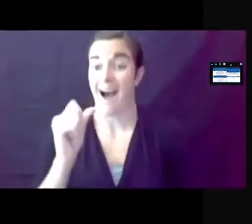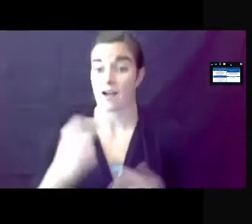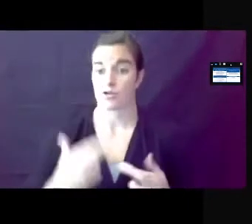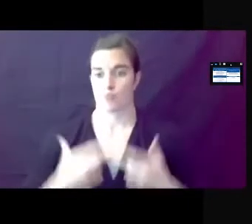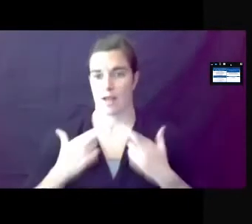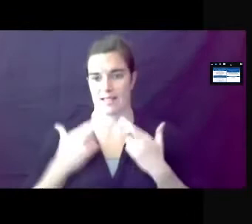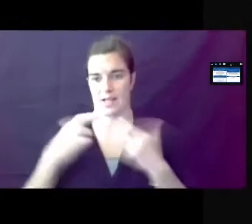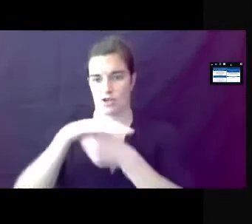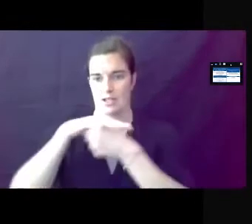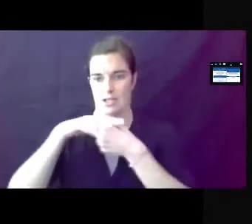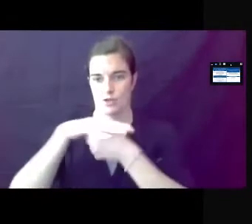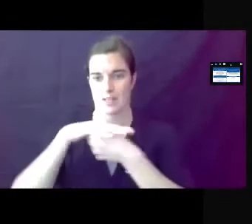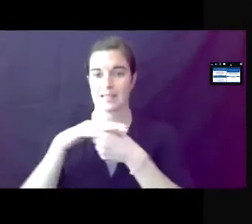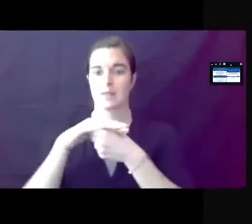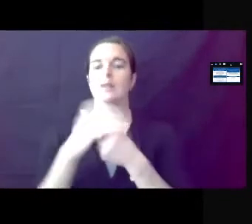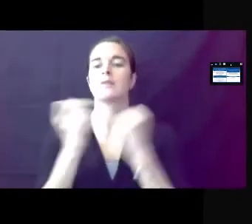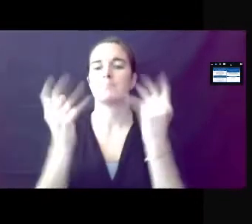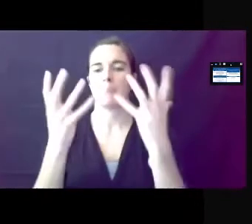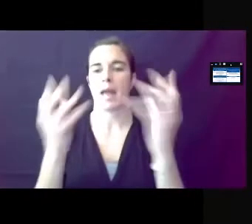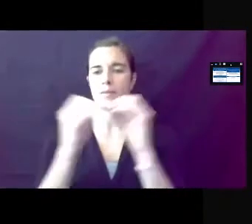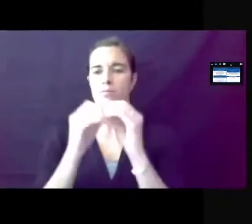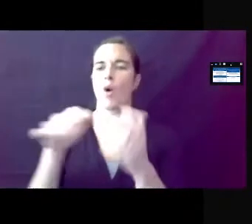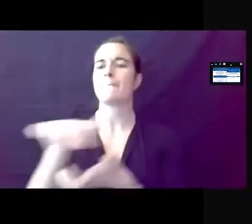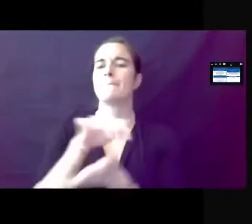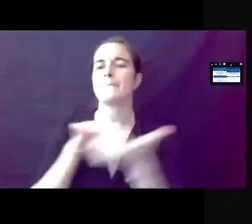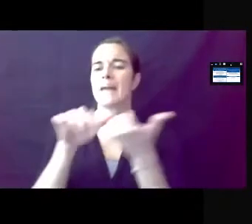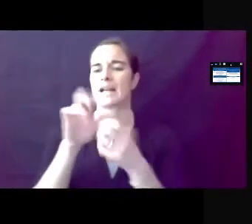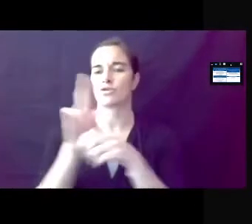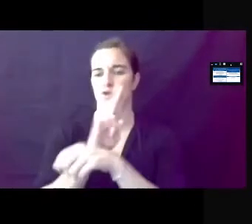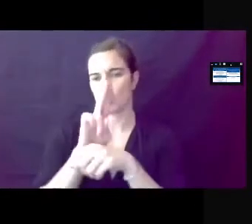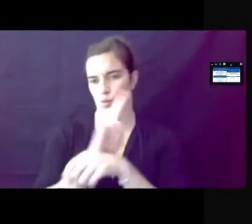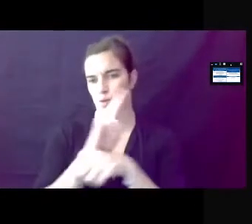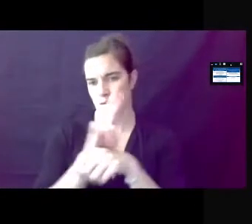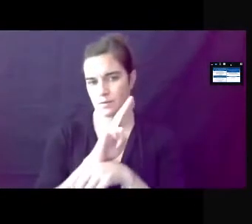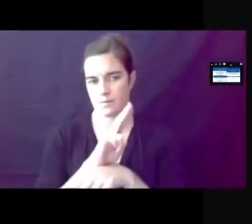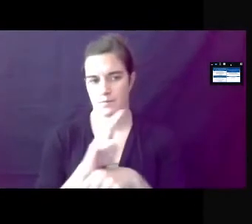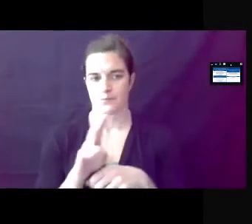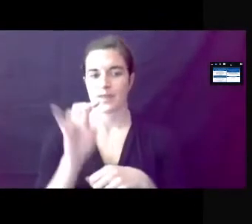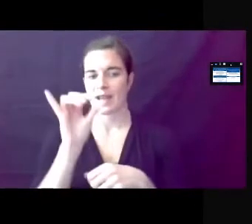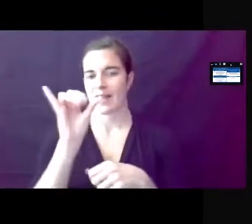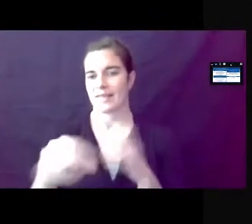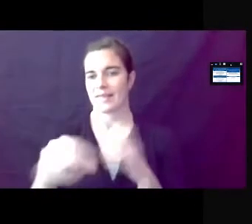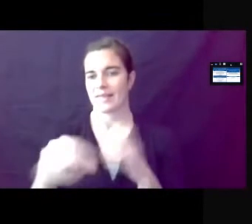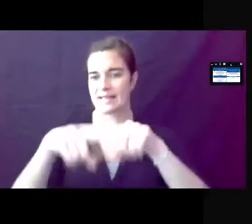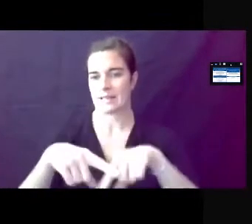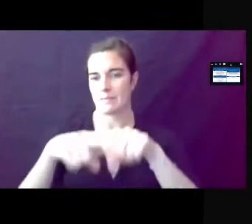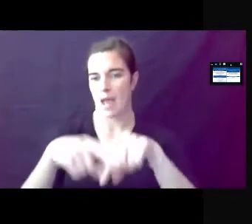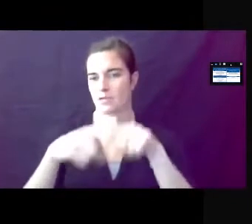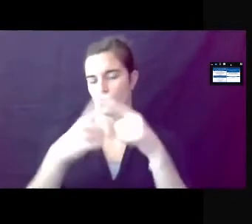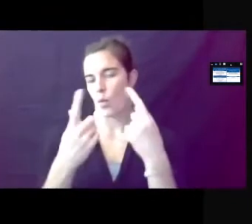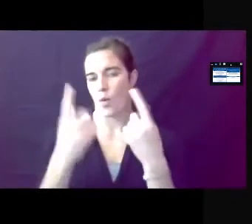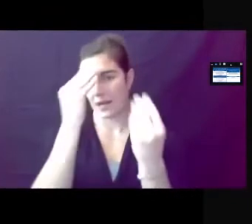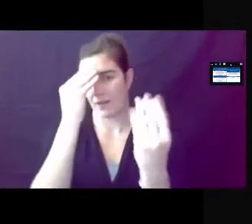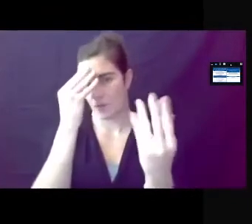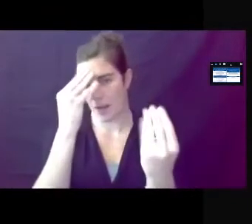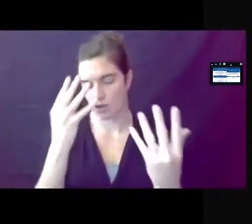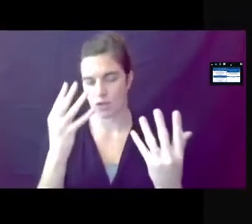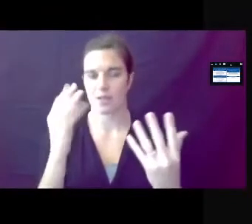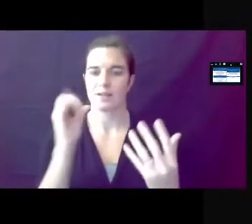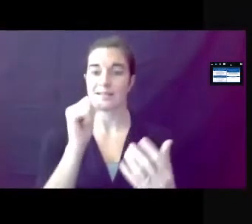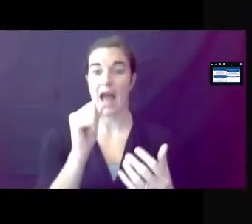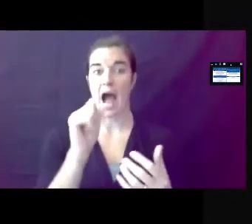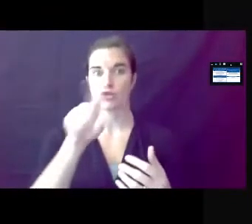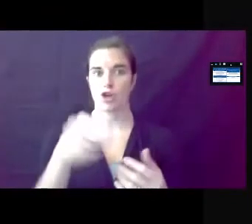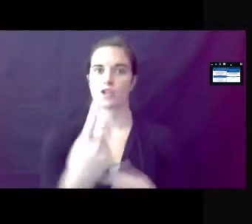is that many more are mixed-use, and the use and dimensional standards are based on the context of the development, instead of a one-size